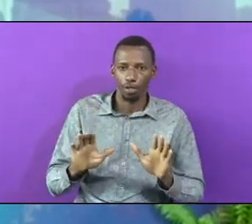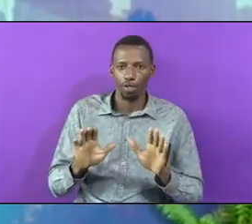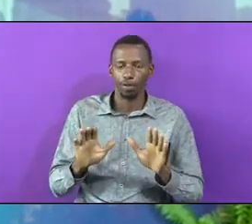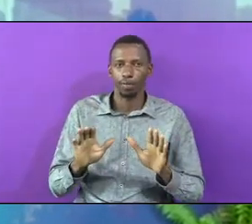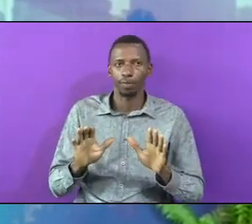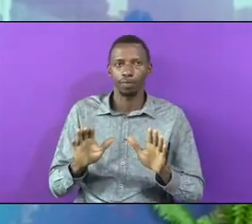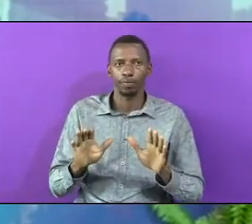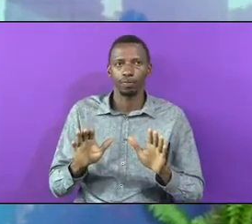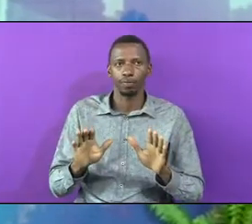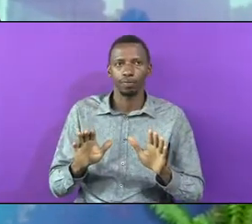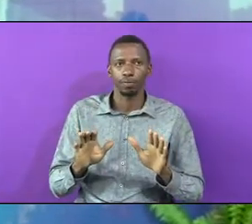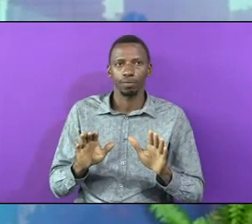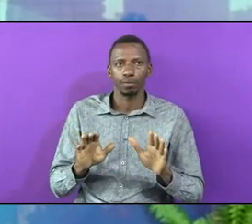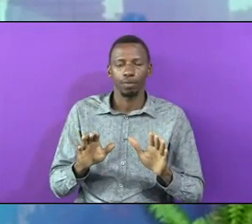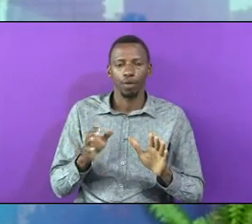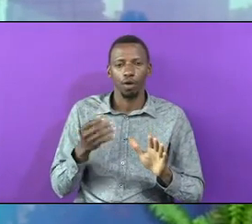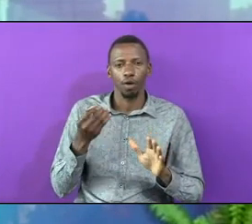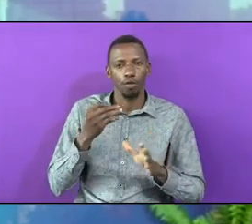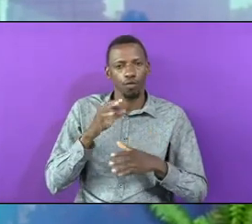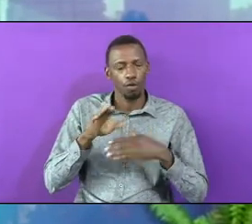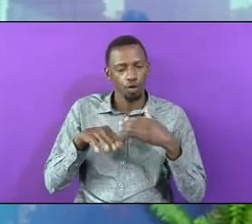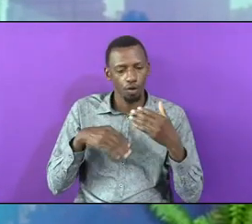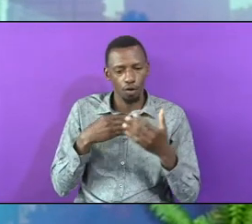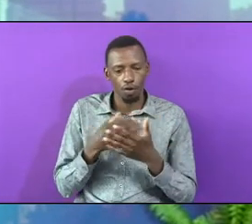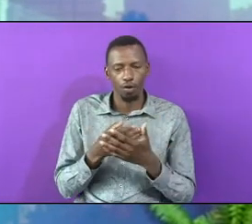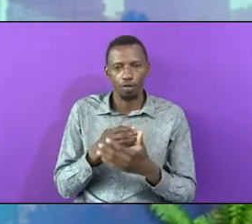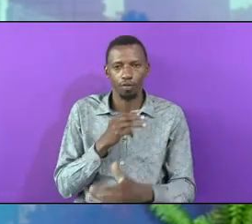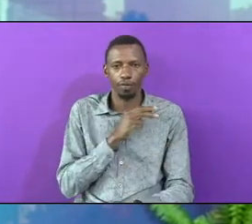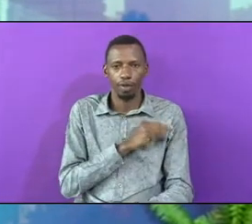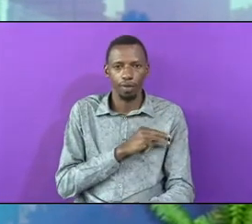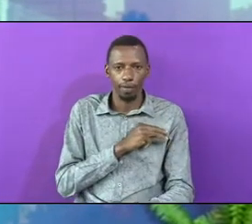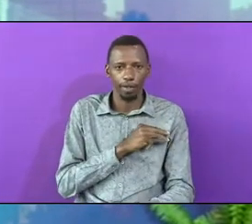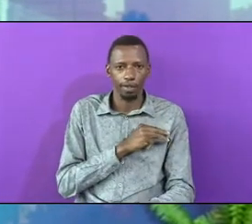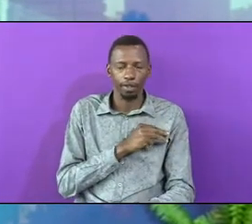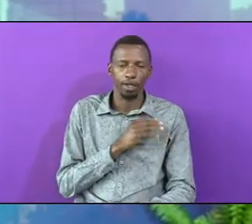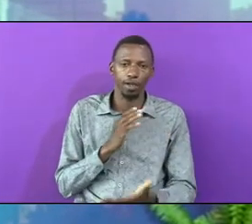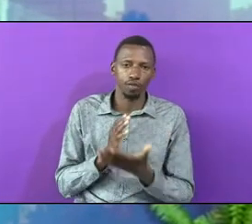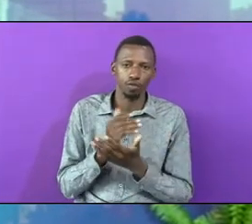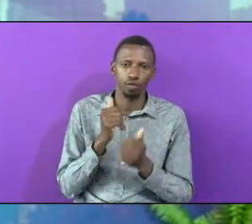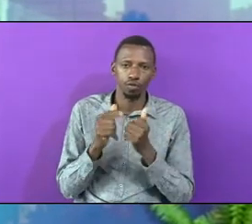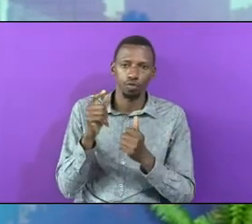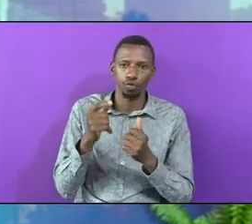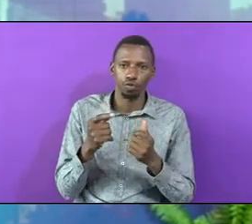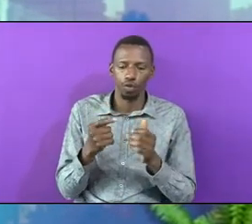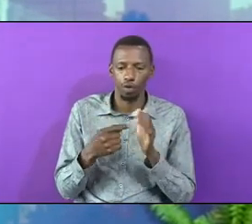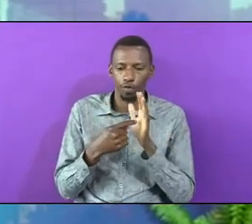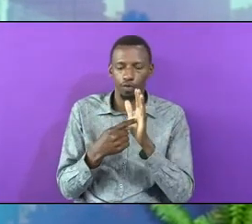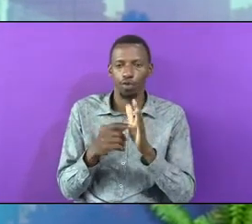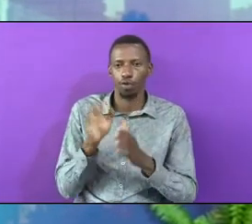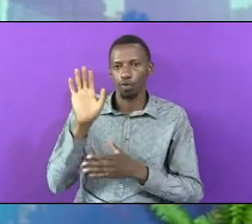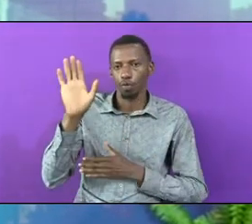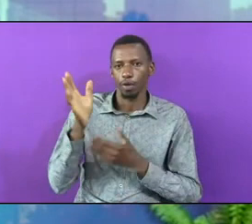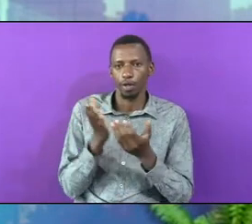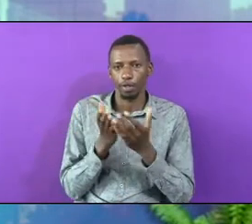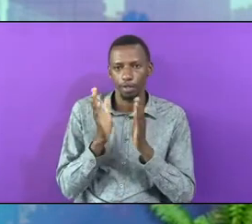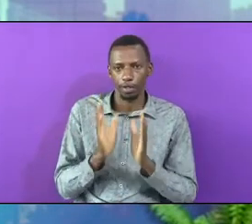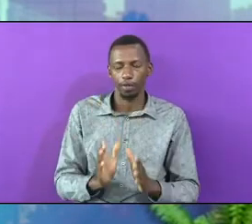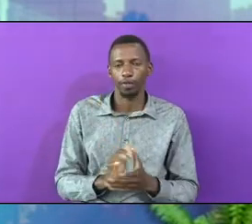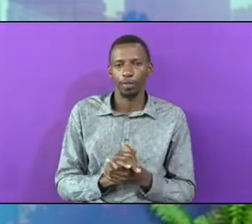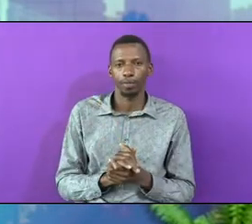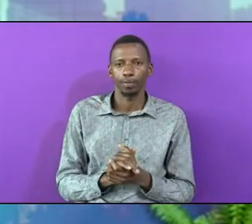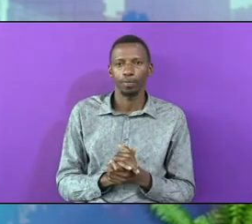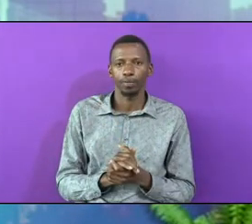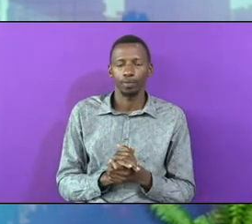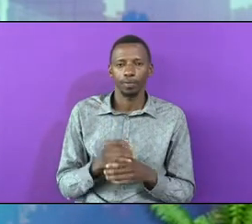Of All The Mercies And Of All The Truth Which You Have Shown Your Servant For I Crossed Over